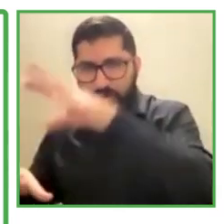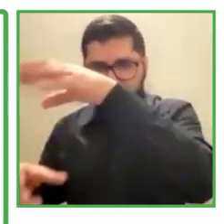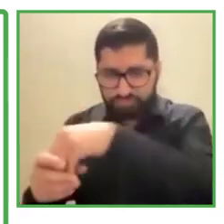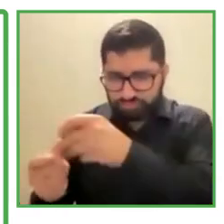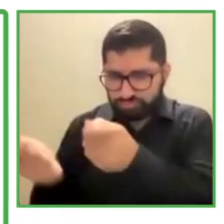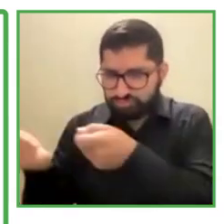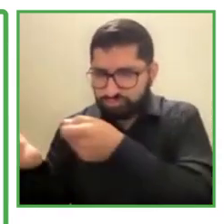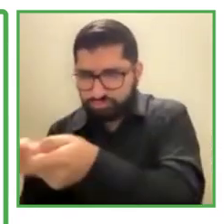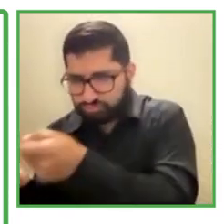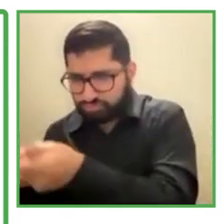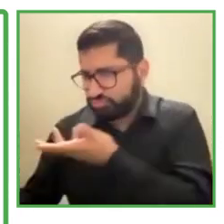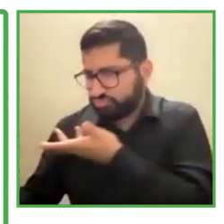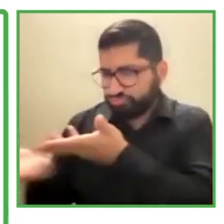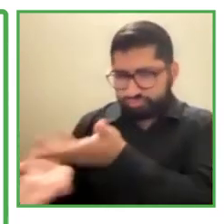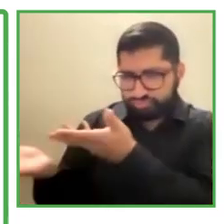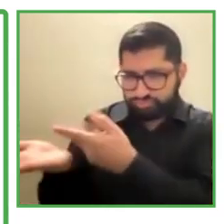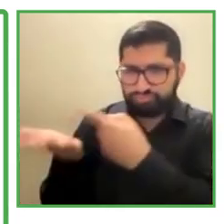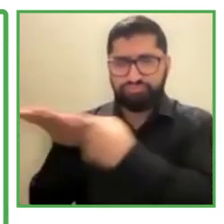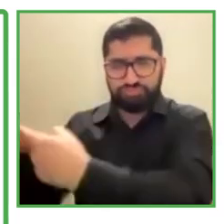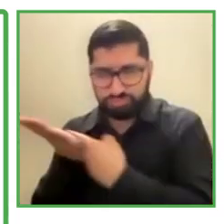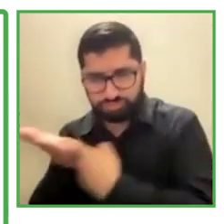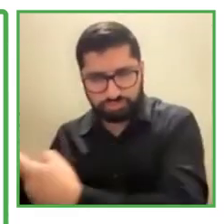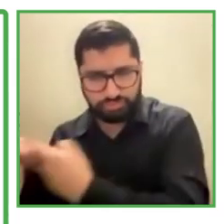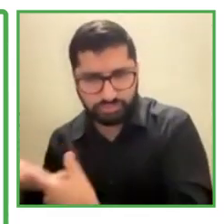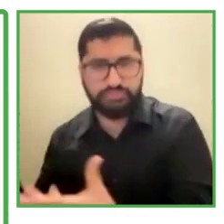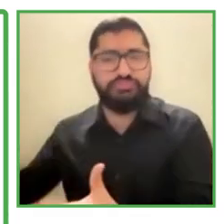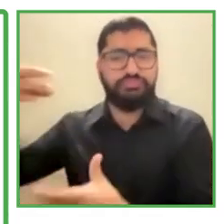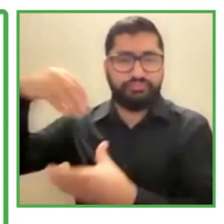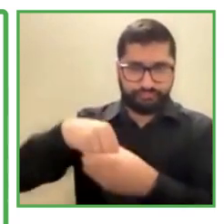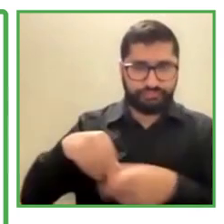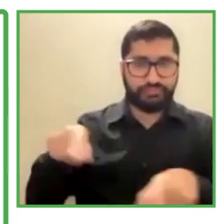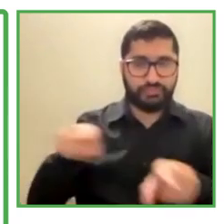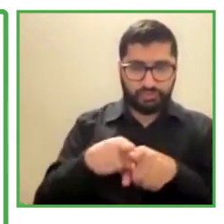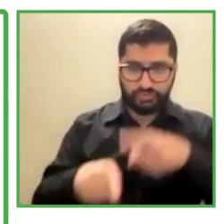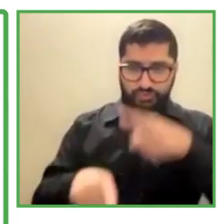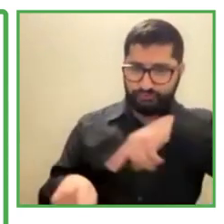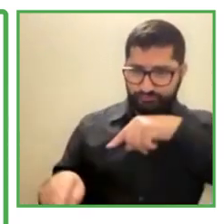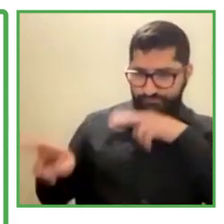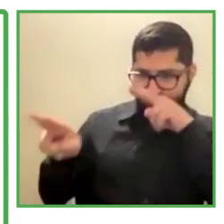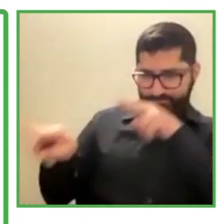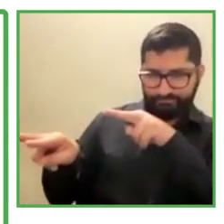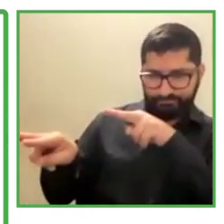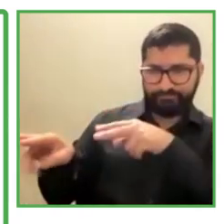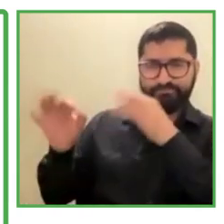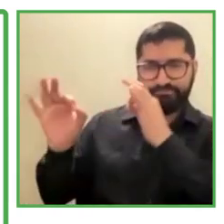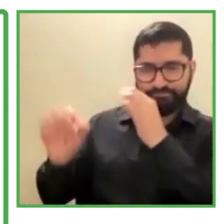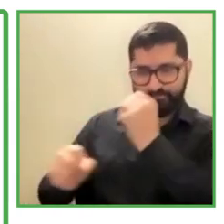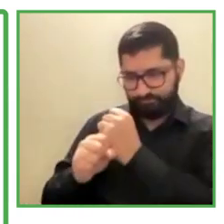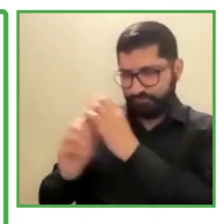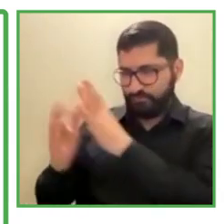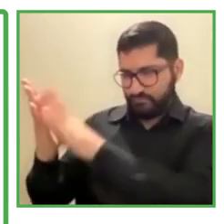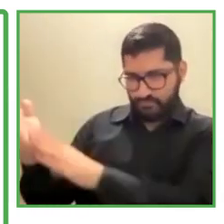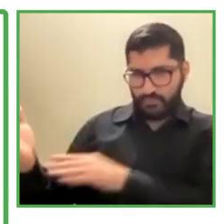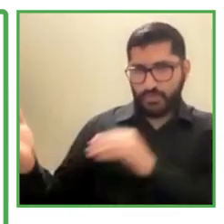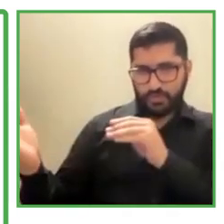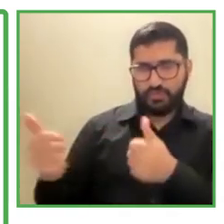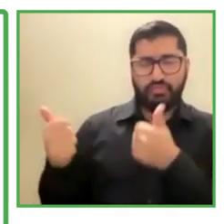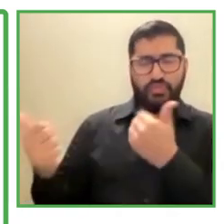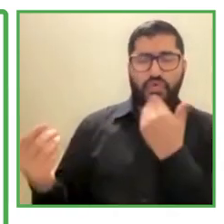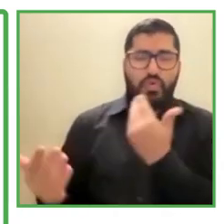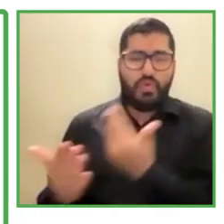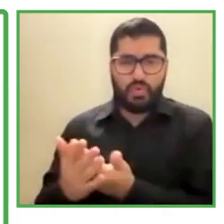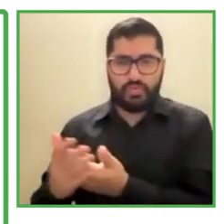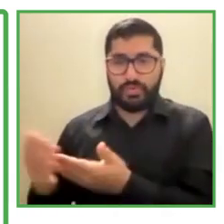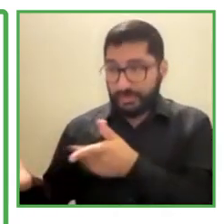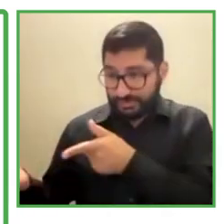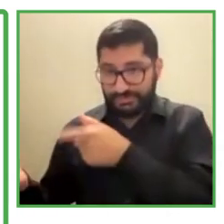let them speak for themselves. we created, right before COVID, a conference a career day where we had 1,000 job seekers